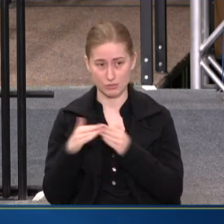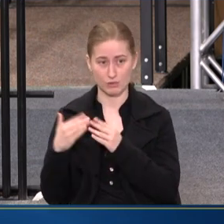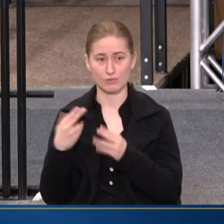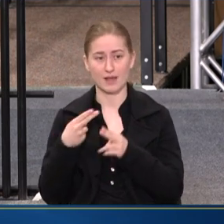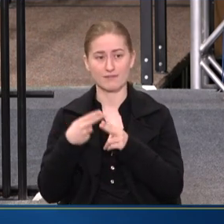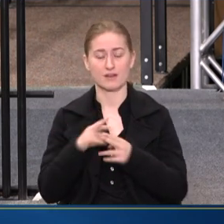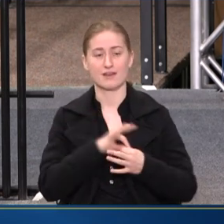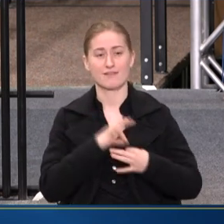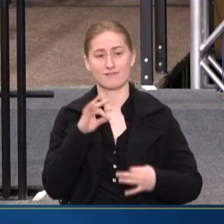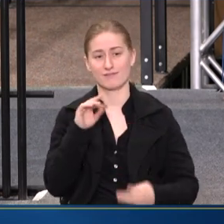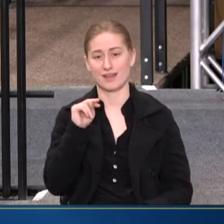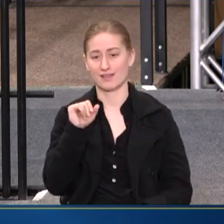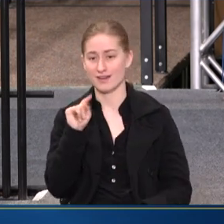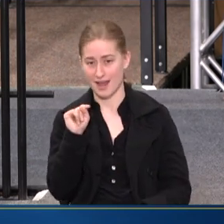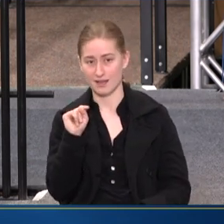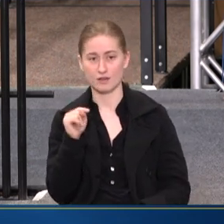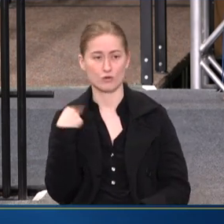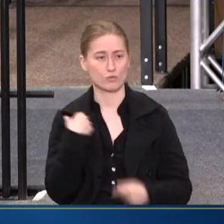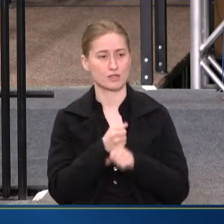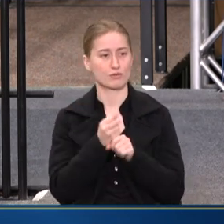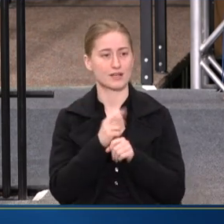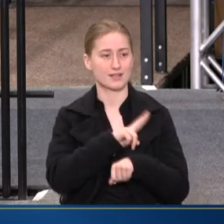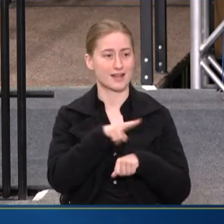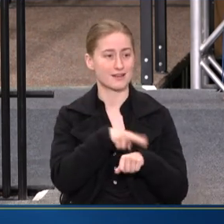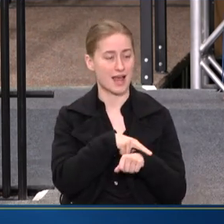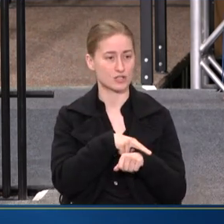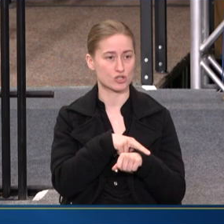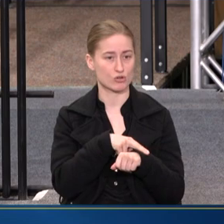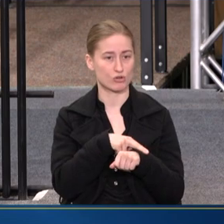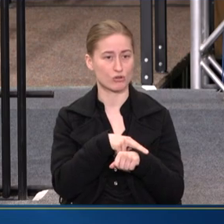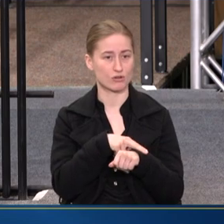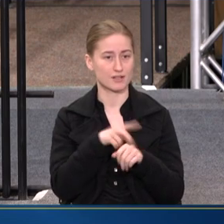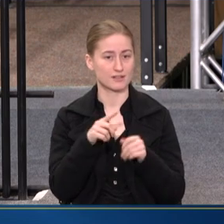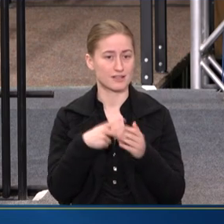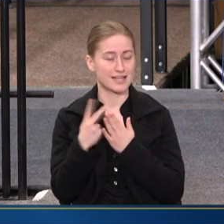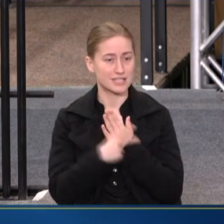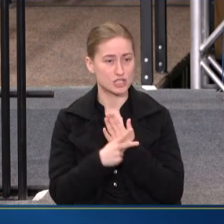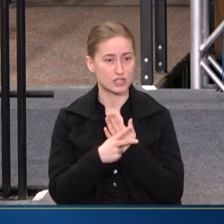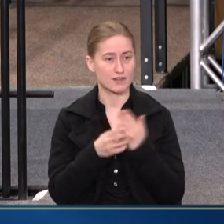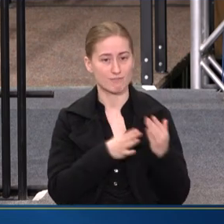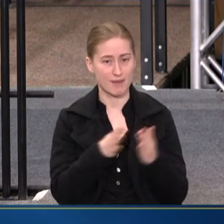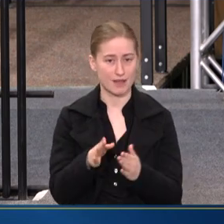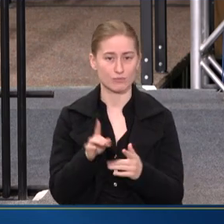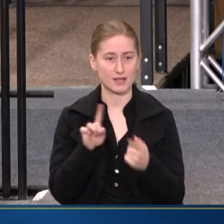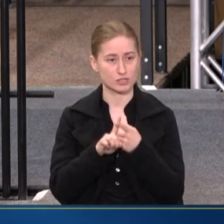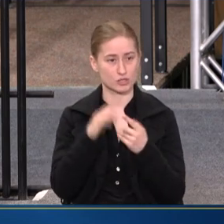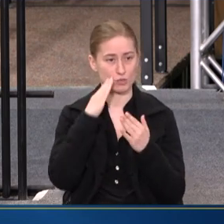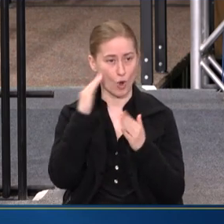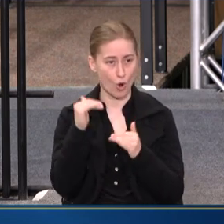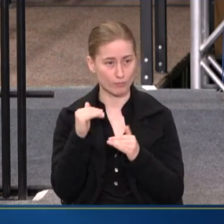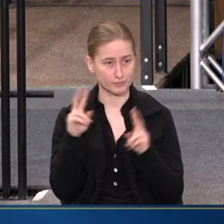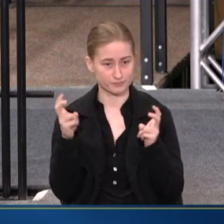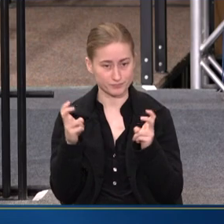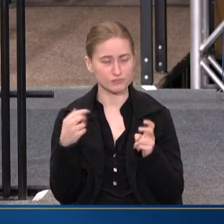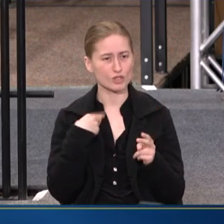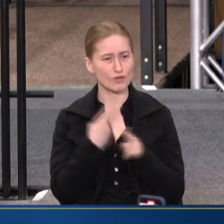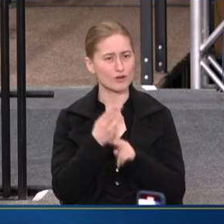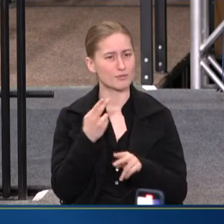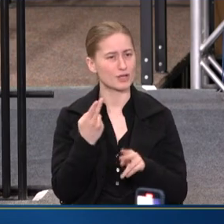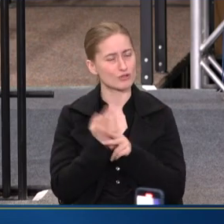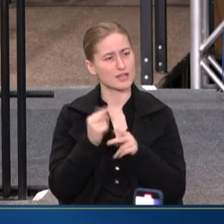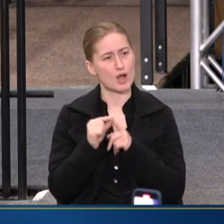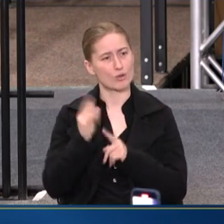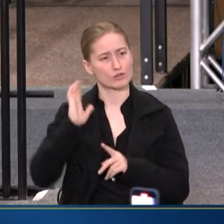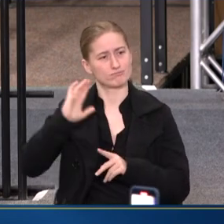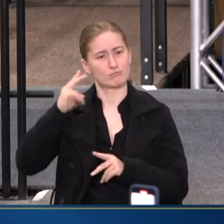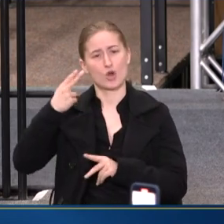FAITHNET. WITH FAITHNET, WHAT WE'VE CREATED IS A NATIONAL INITIATIVE, PATHWAYS TO HOPE. YOU'VE HEARD ME USE THAT WORD EARLIER.